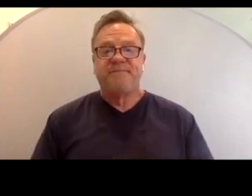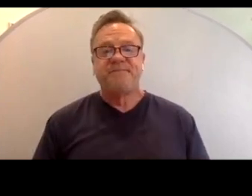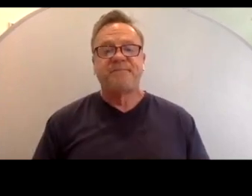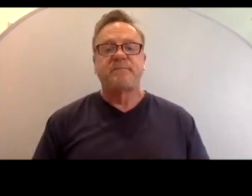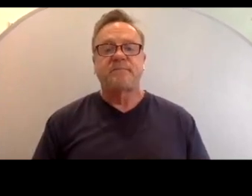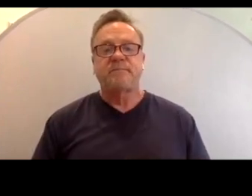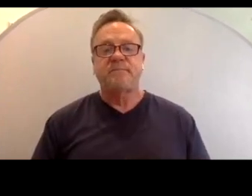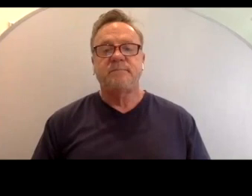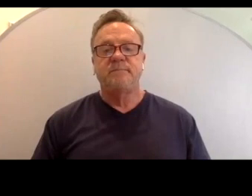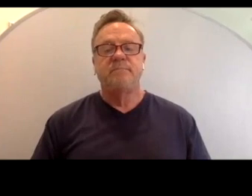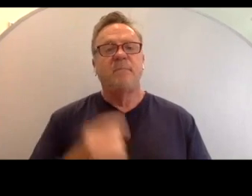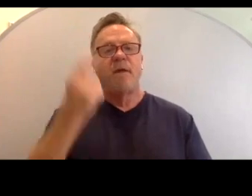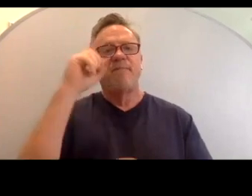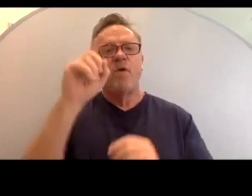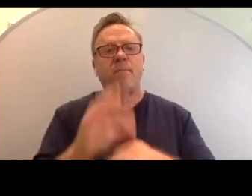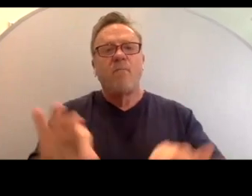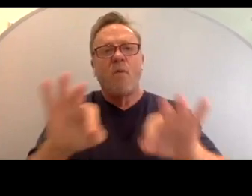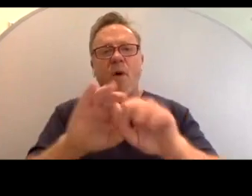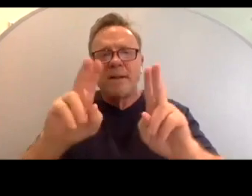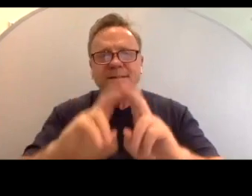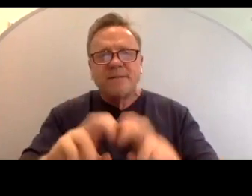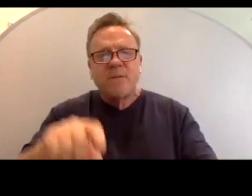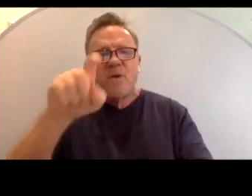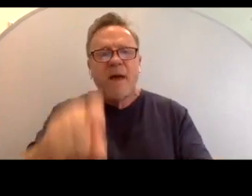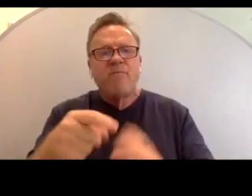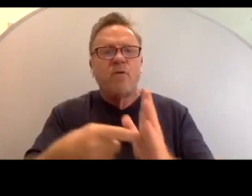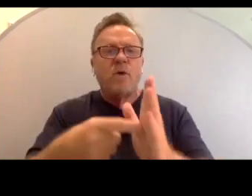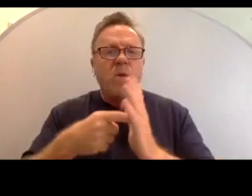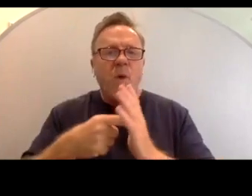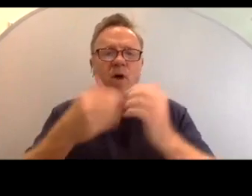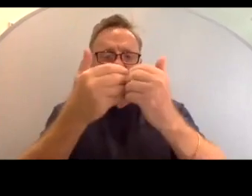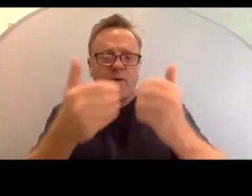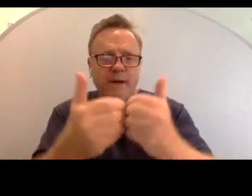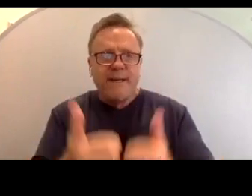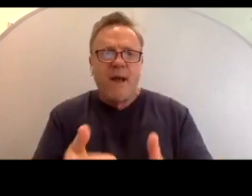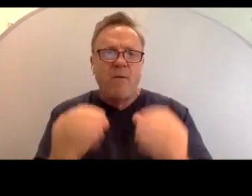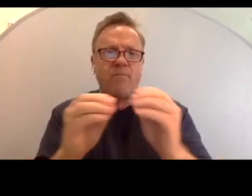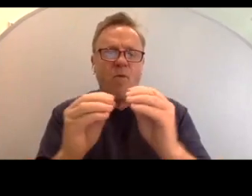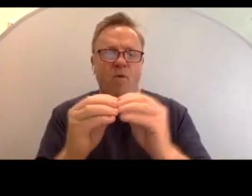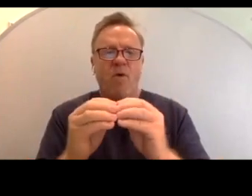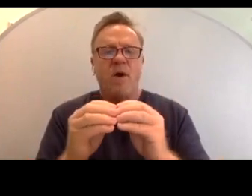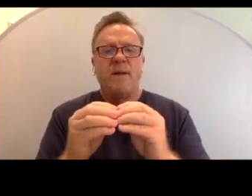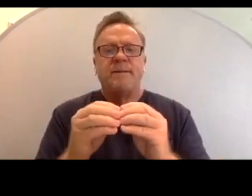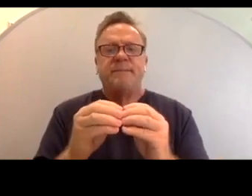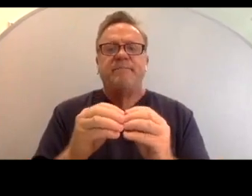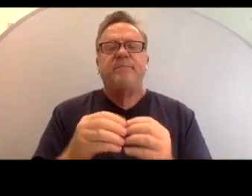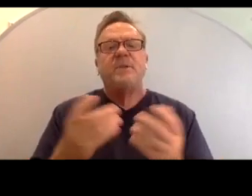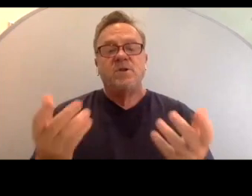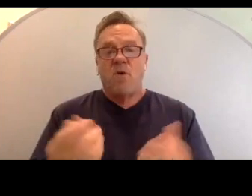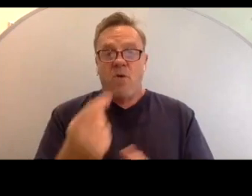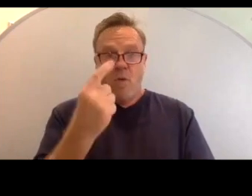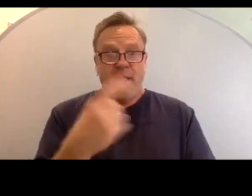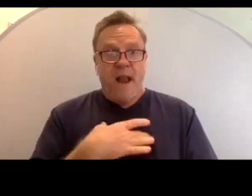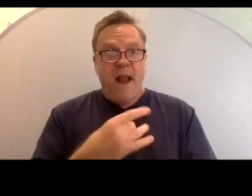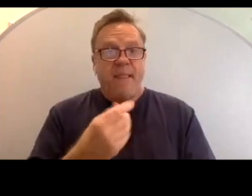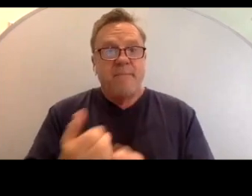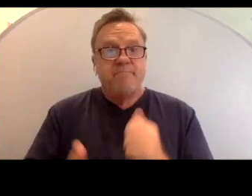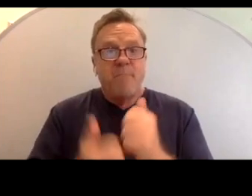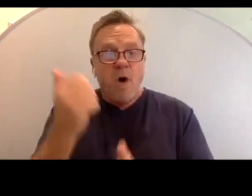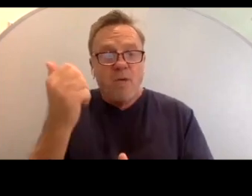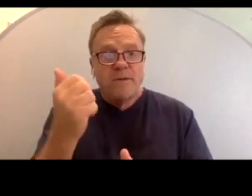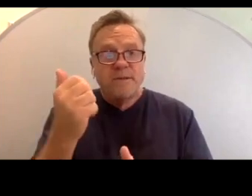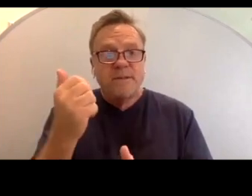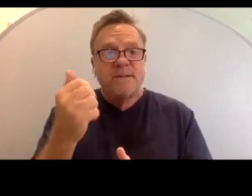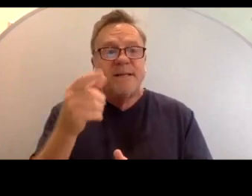But for meaningful assessment, you're going to have to break it down a little bit more. So the one that I like the most is